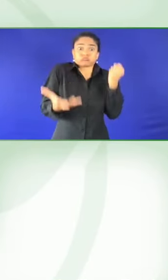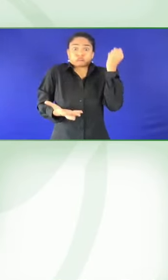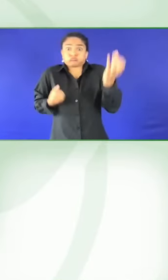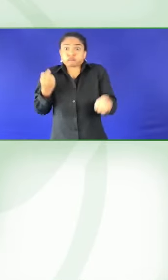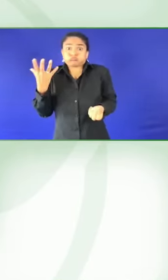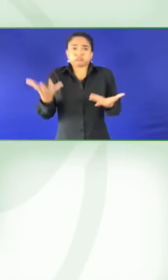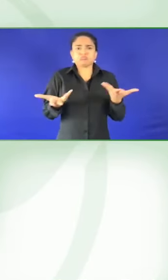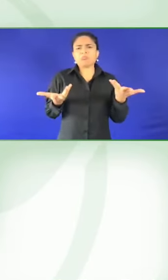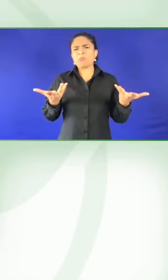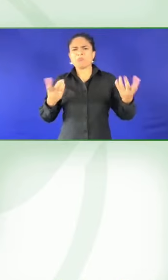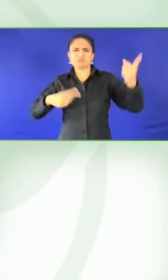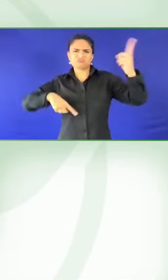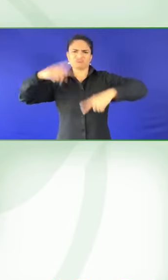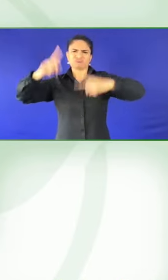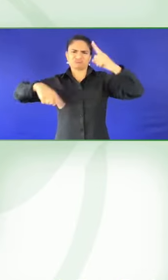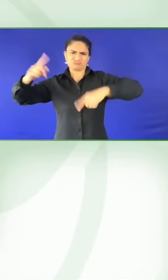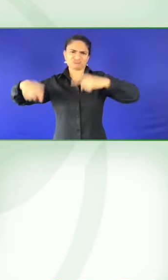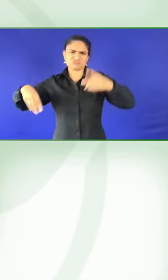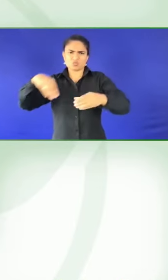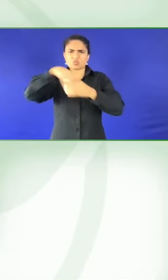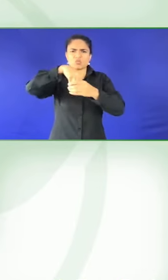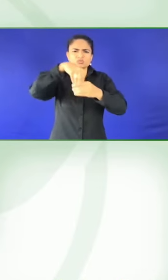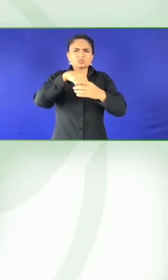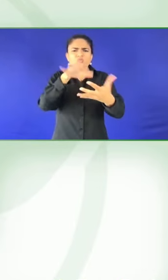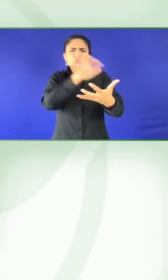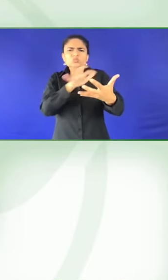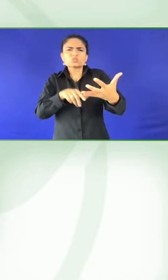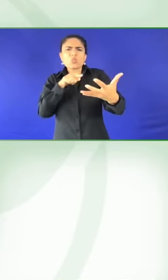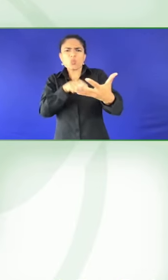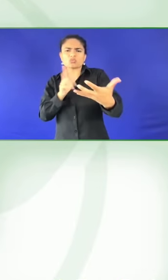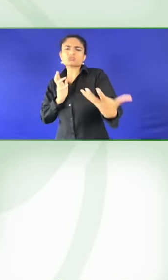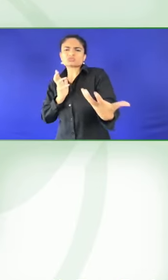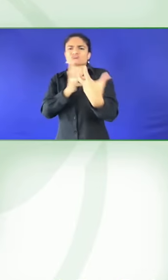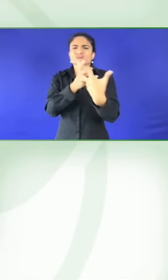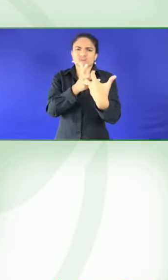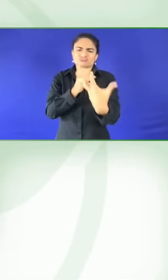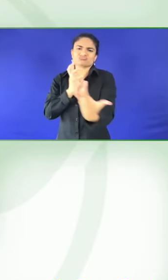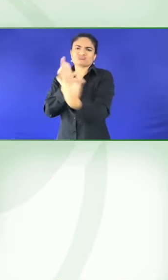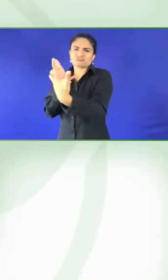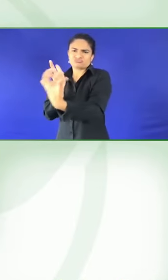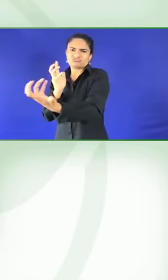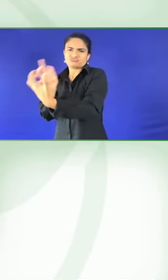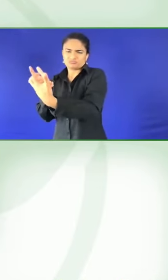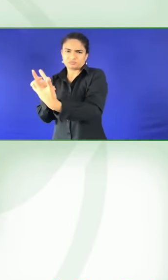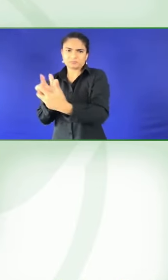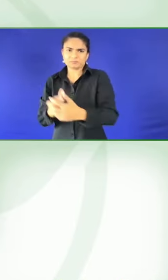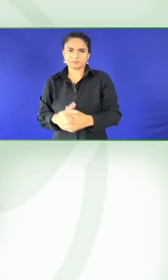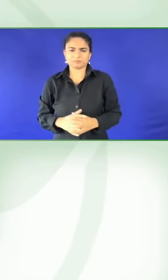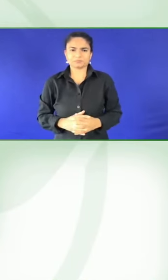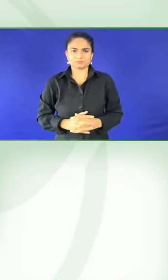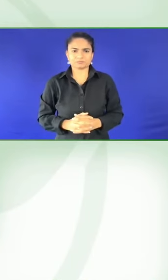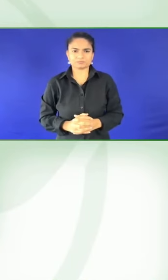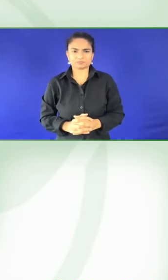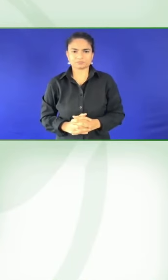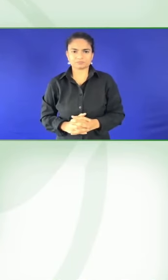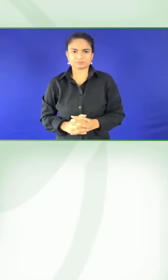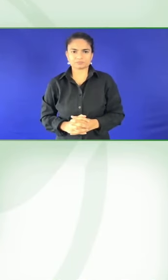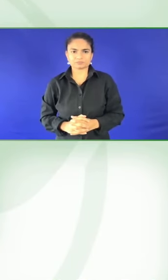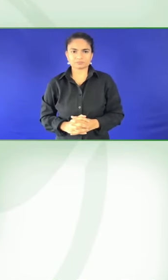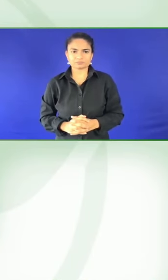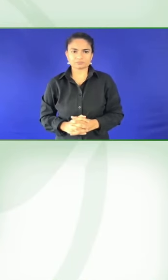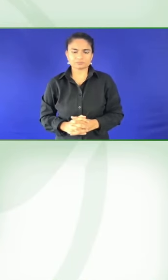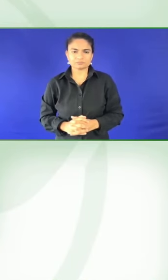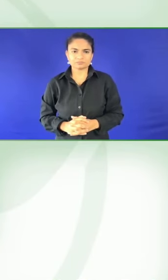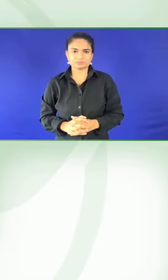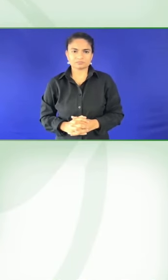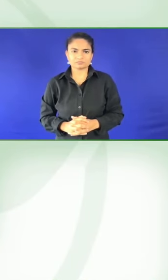sign language and narration. There are lots of different ways to access this story. Thank